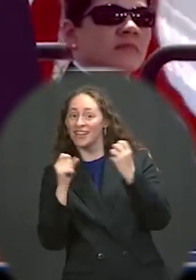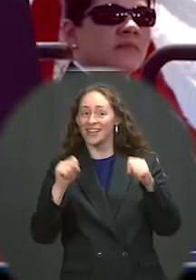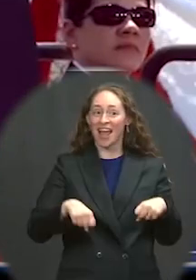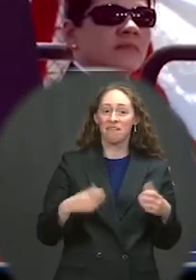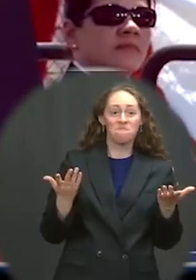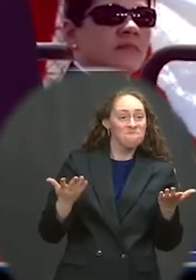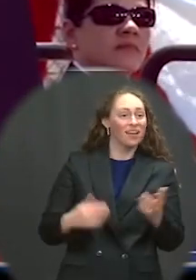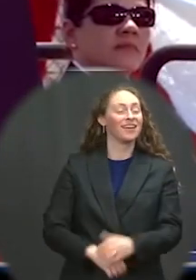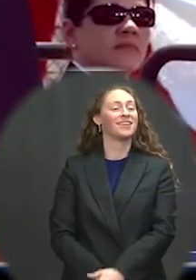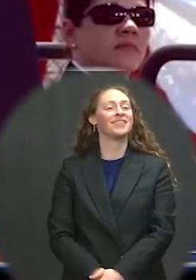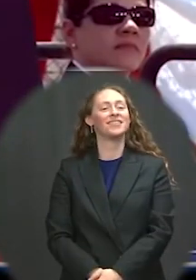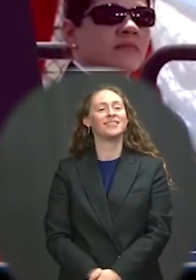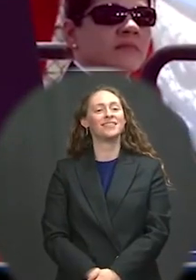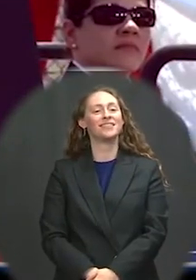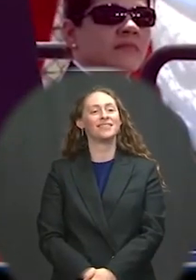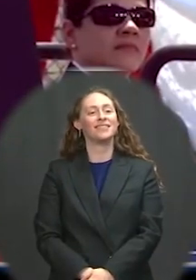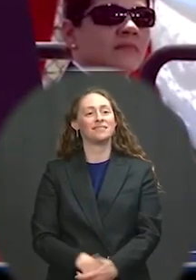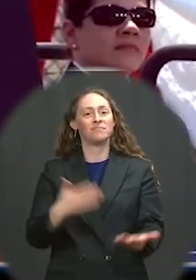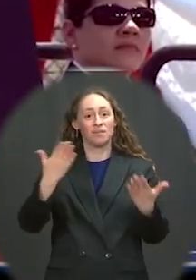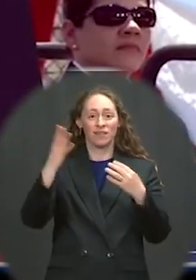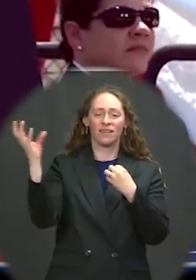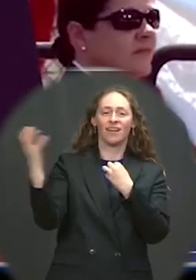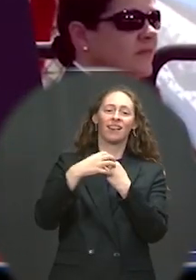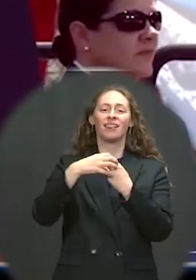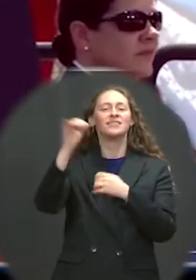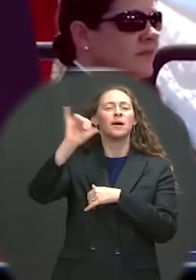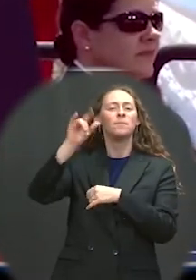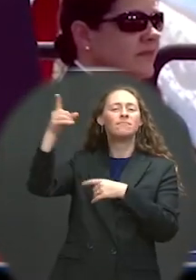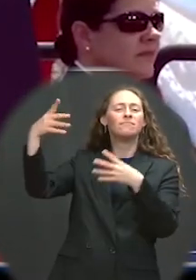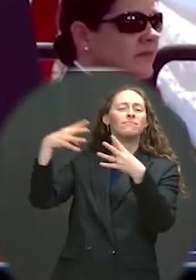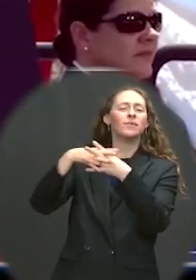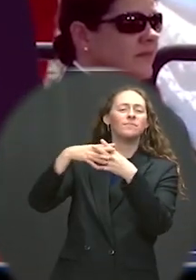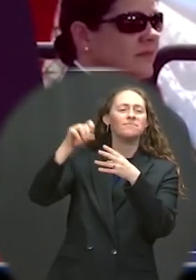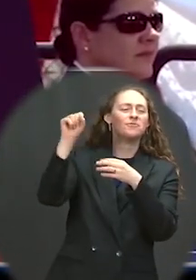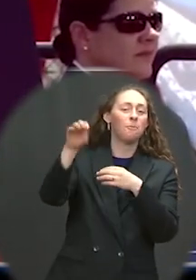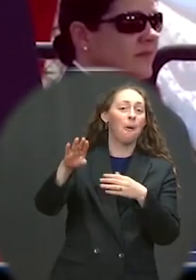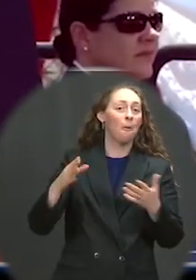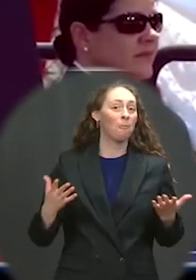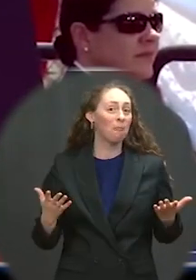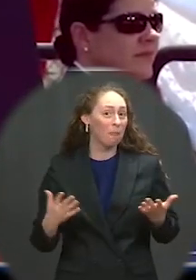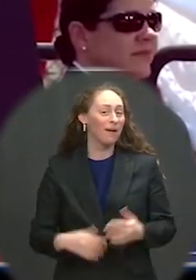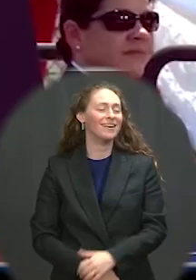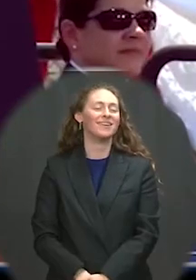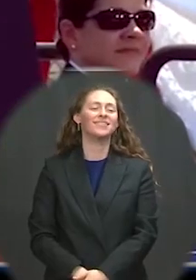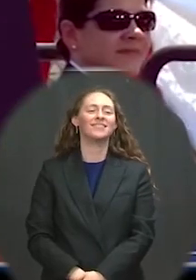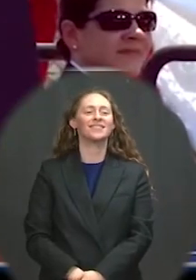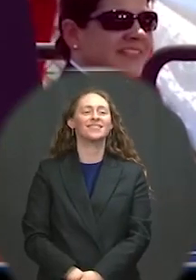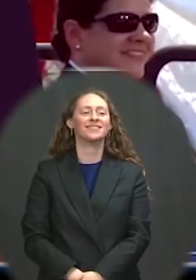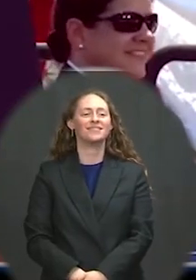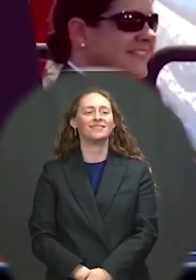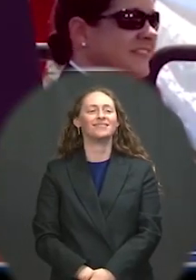And by the way, congratulations to Bravo Company, by the way, for your victory. You can clap, it's okay.